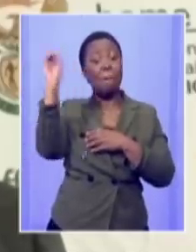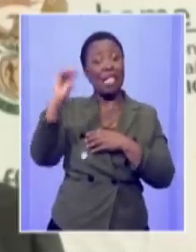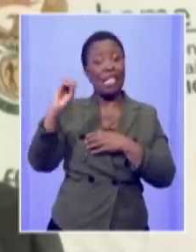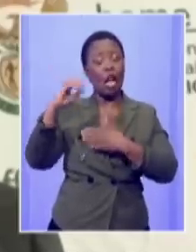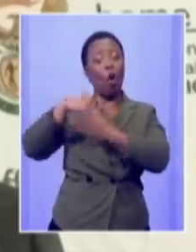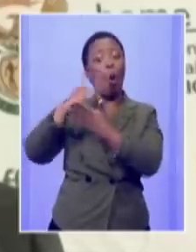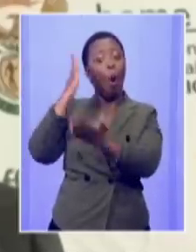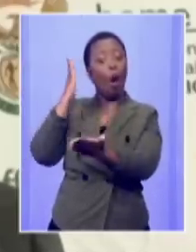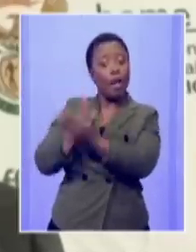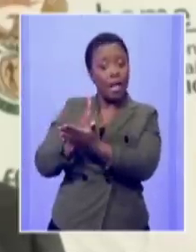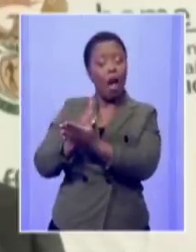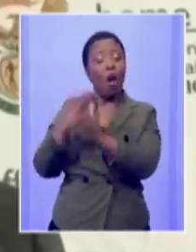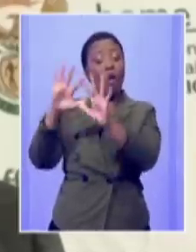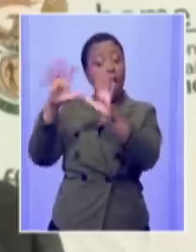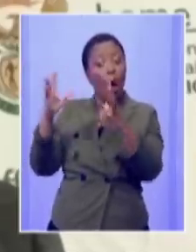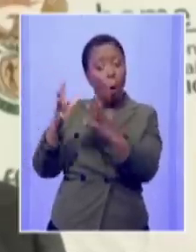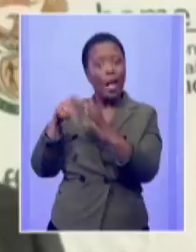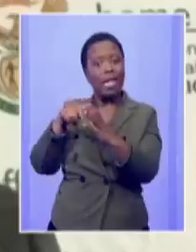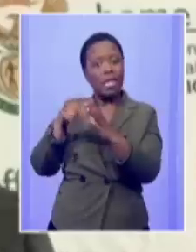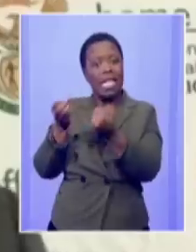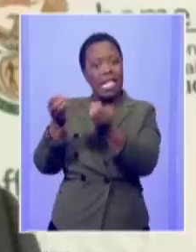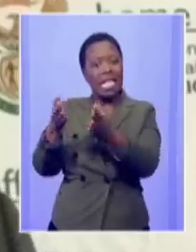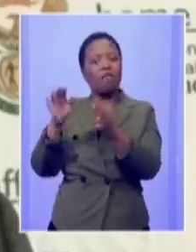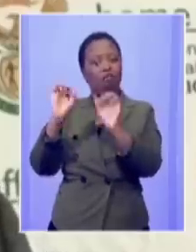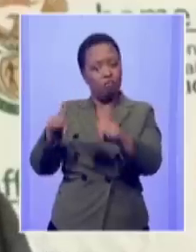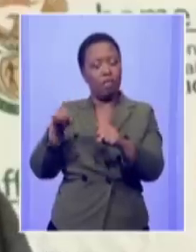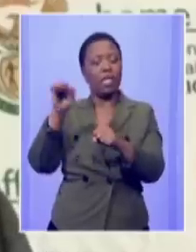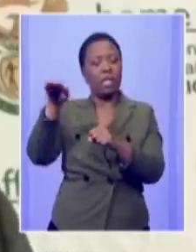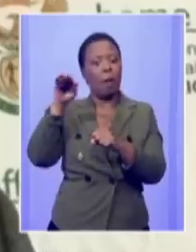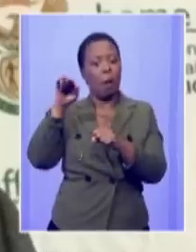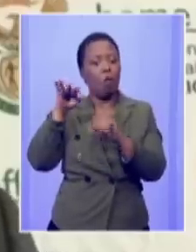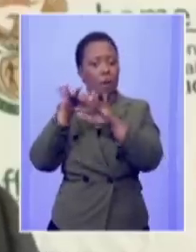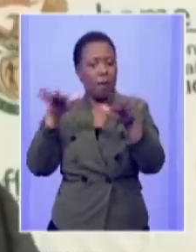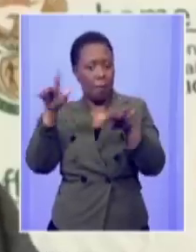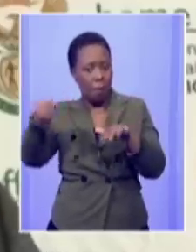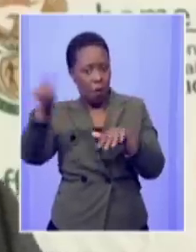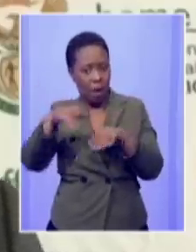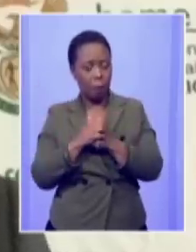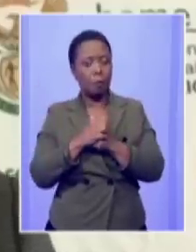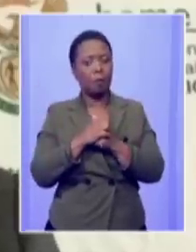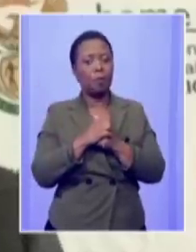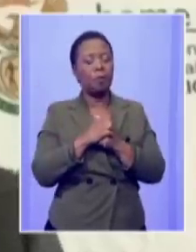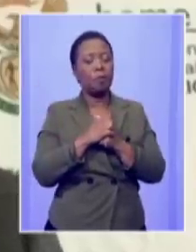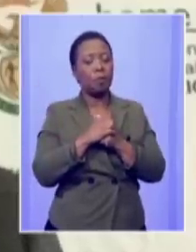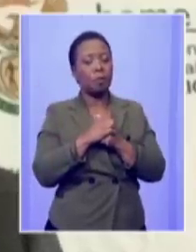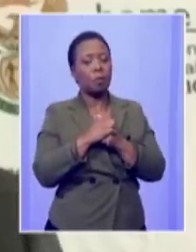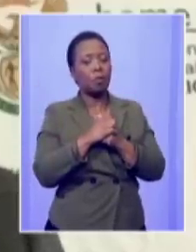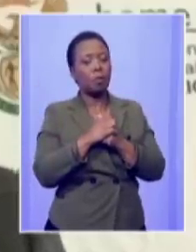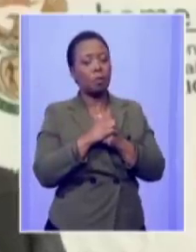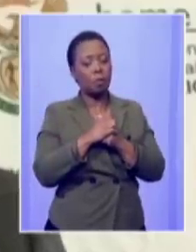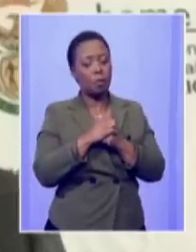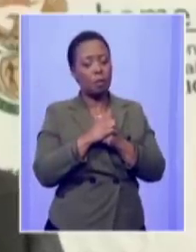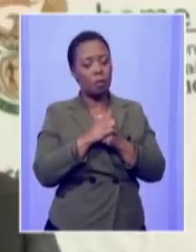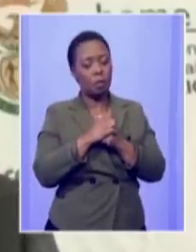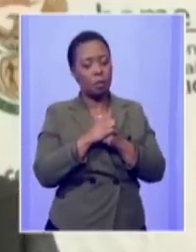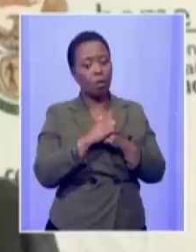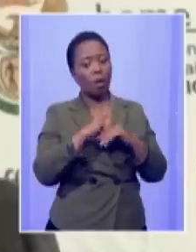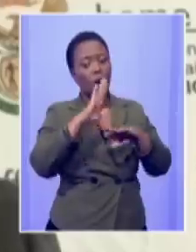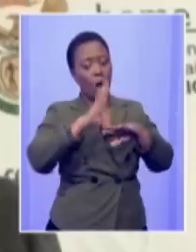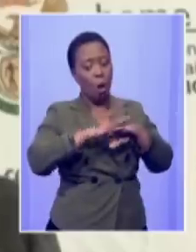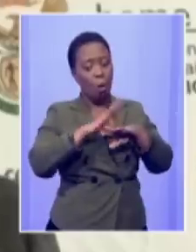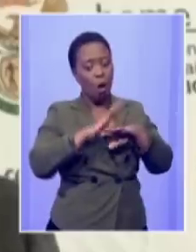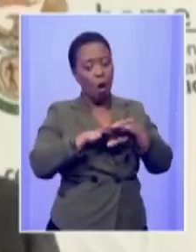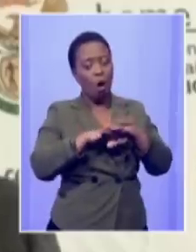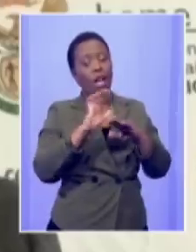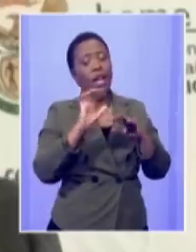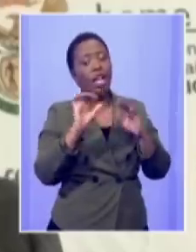of people who were given uh payments are zimbabweans then it we come to uh what we call a critical skills